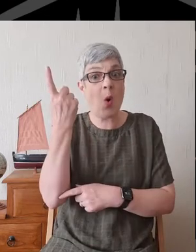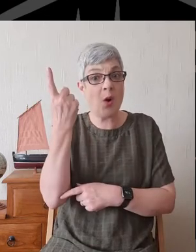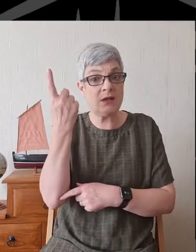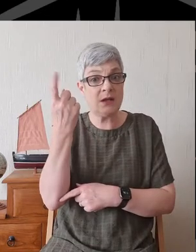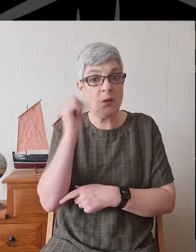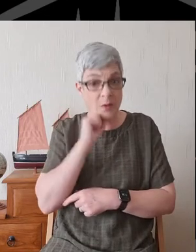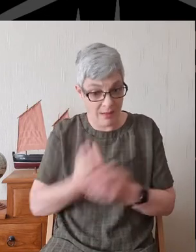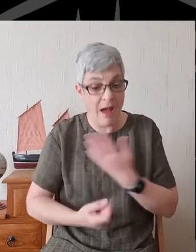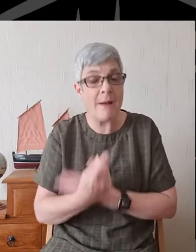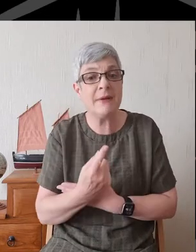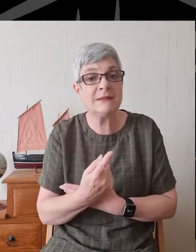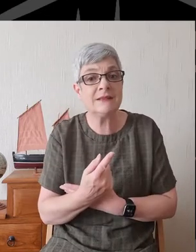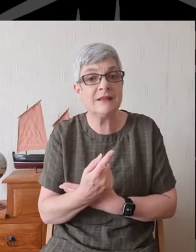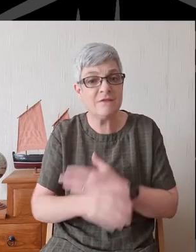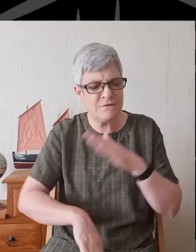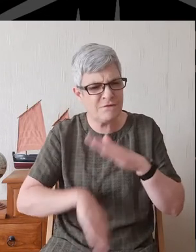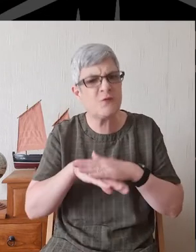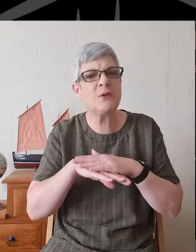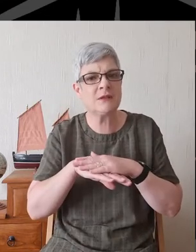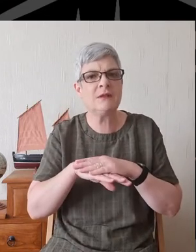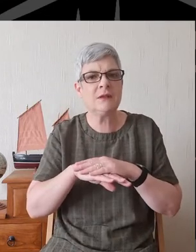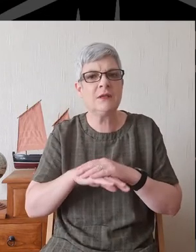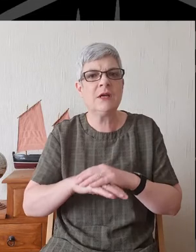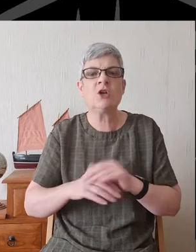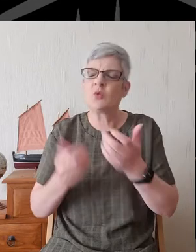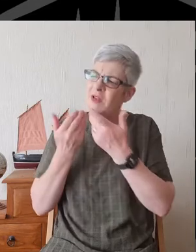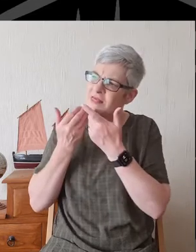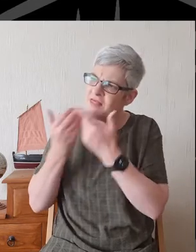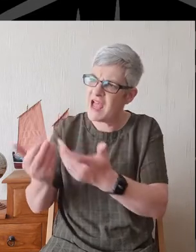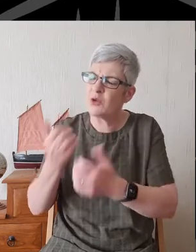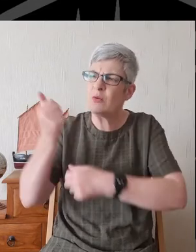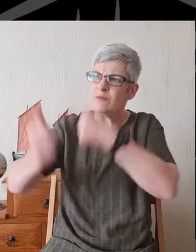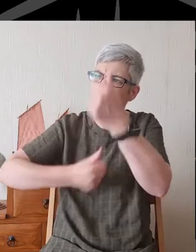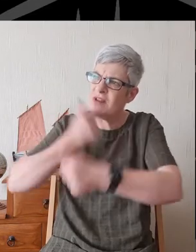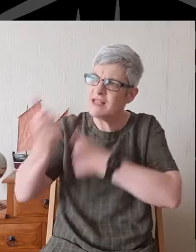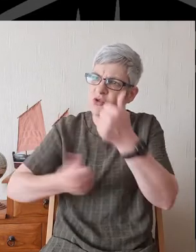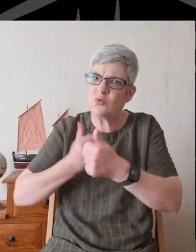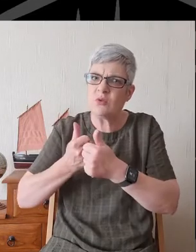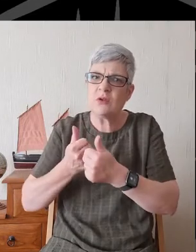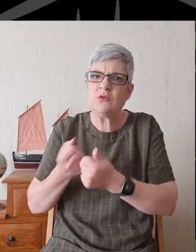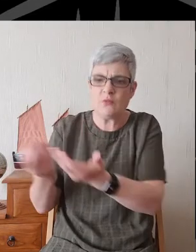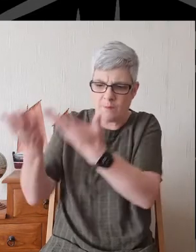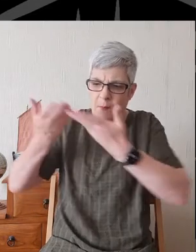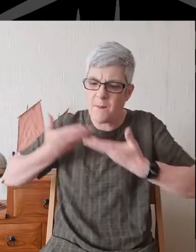And so we thank and praise you that you have provided a salvation for us.